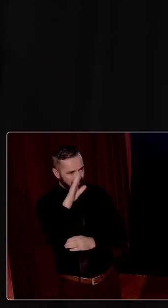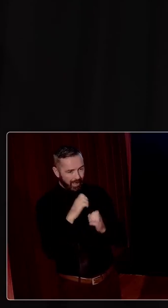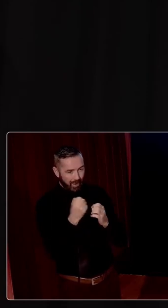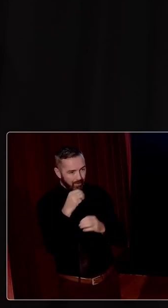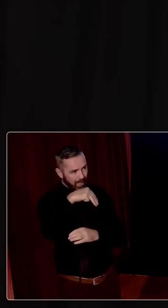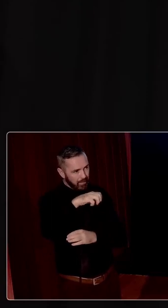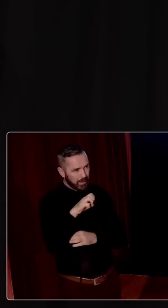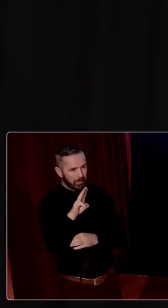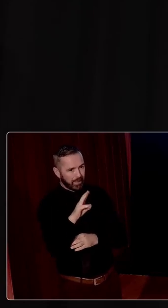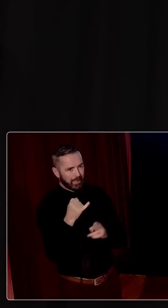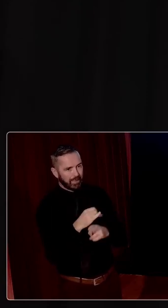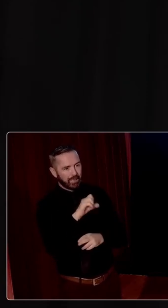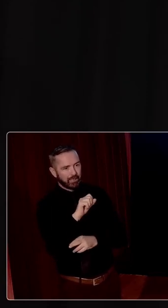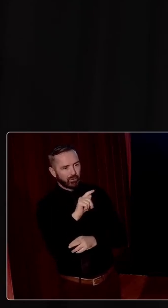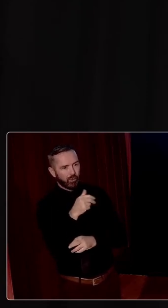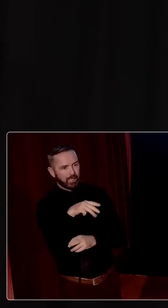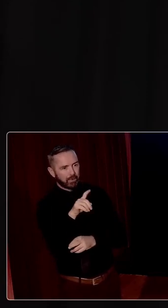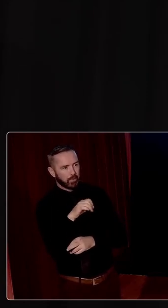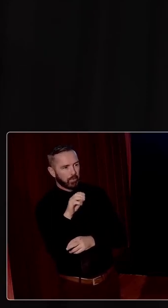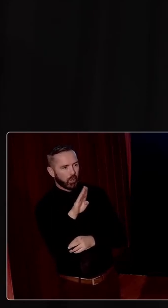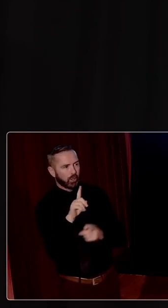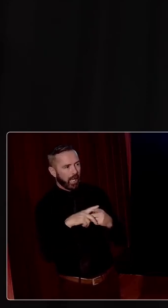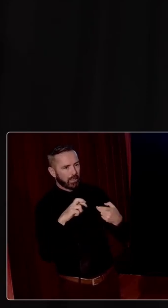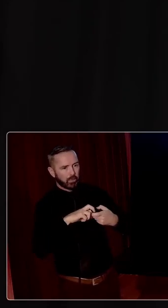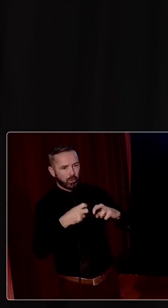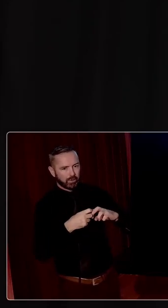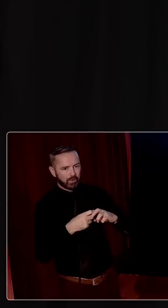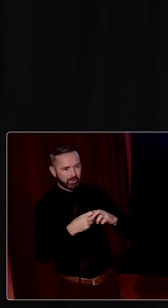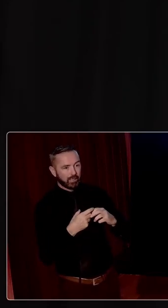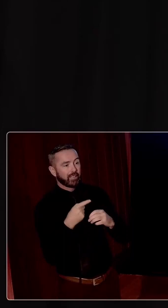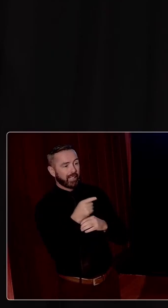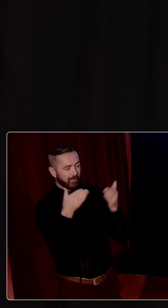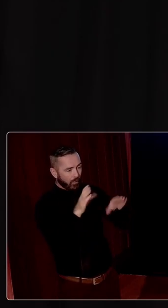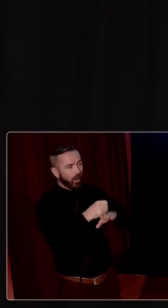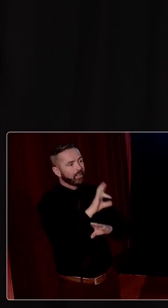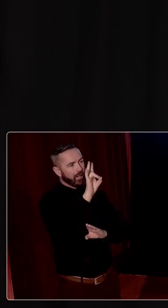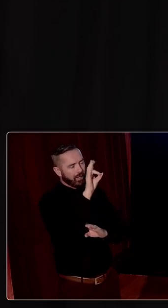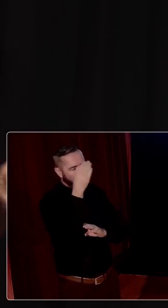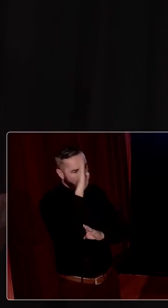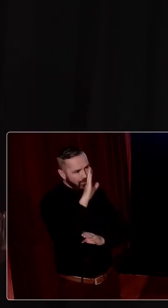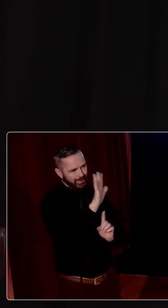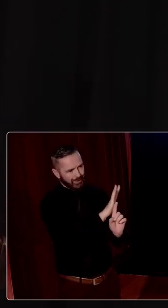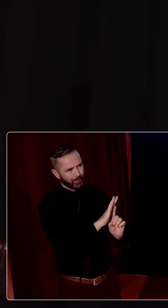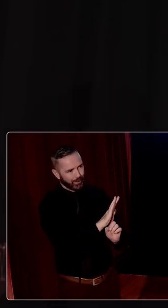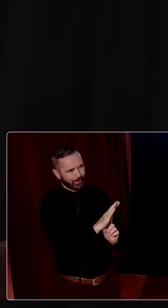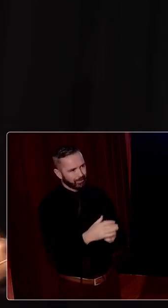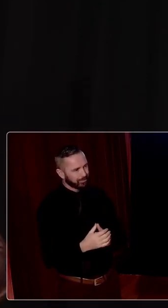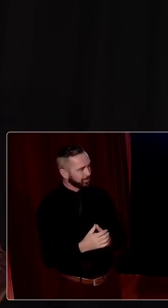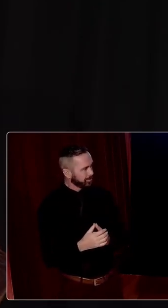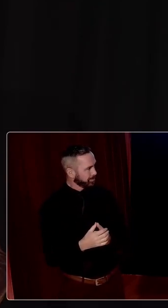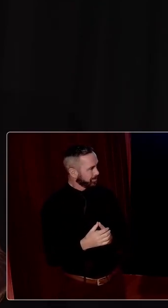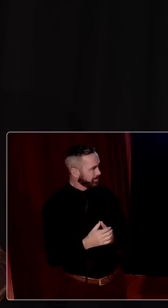MEP in Strasbourg and Brussels worked the Irish question. So, and I,